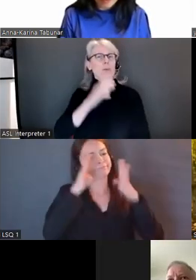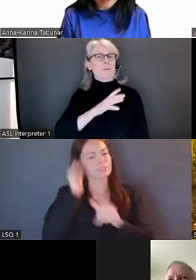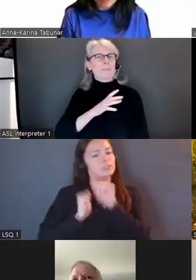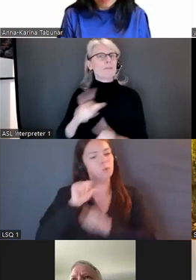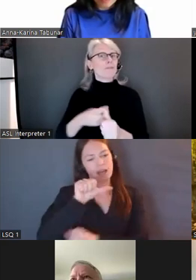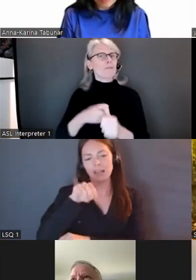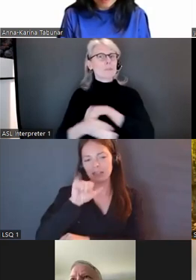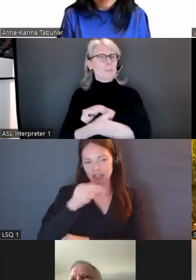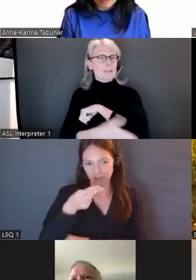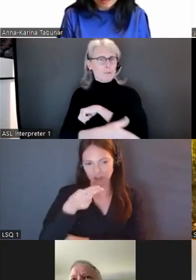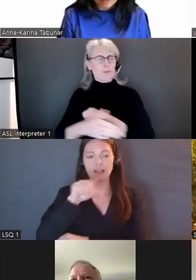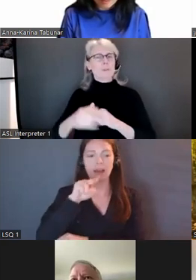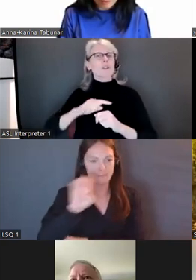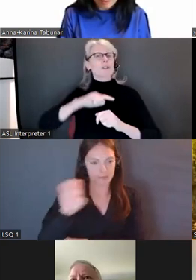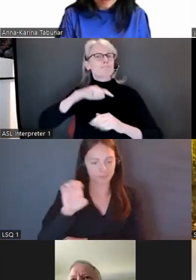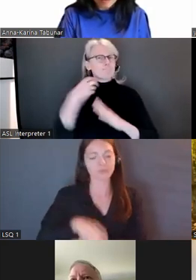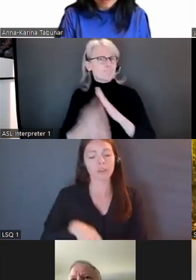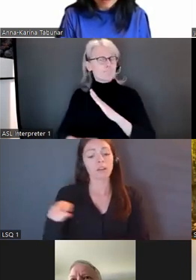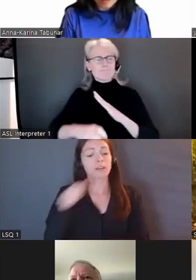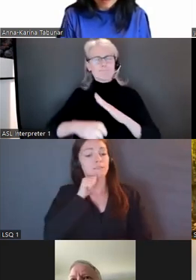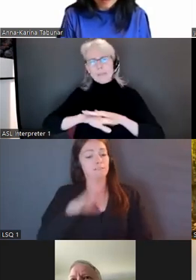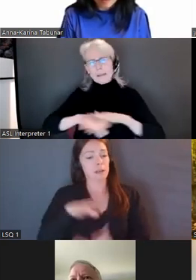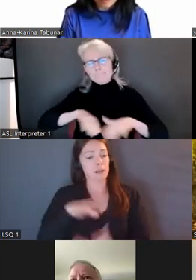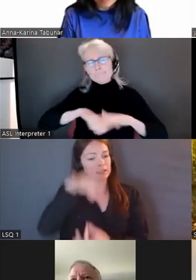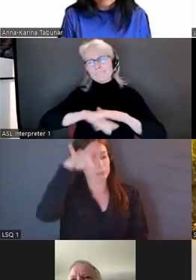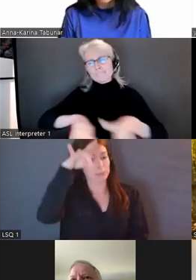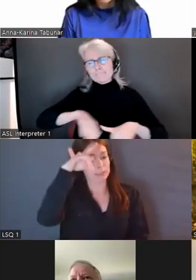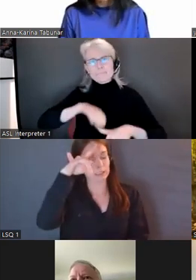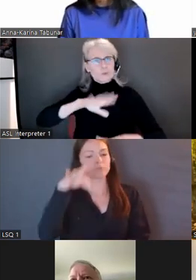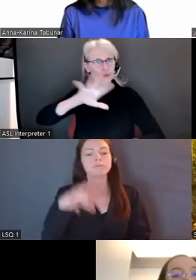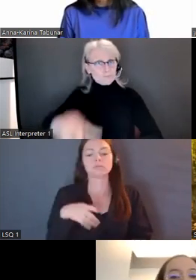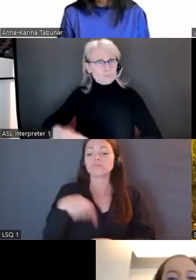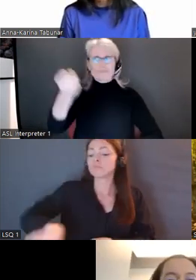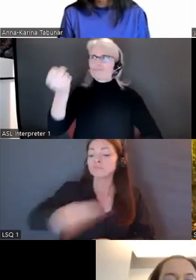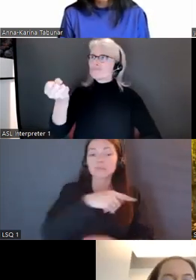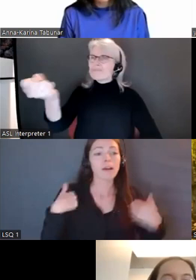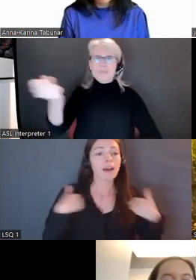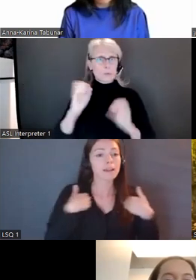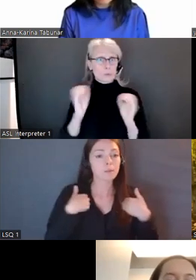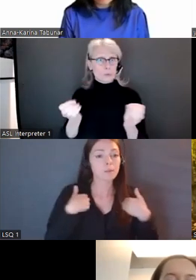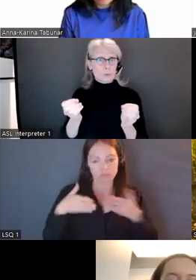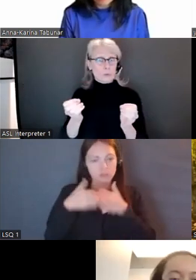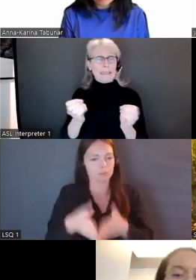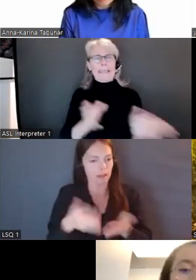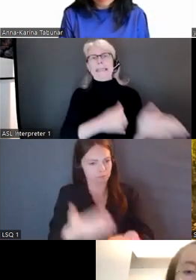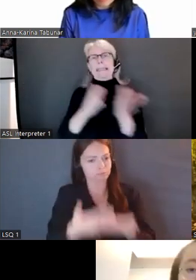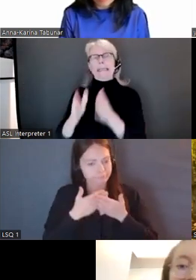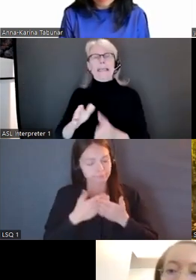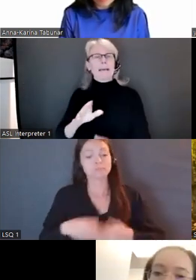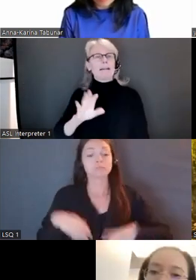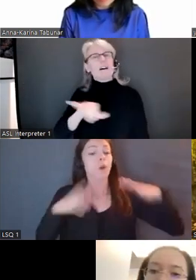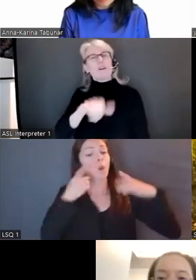the first to plunge into the depths. He soon surfaced out of breath and without previous soil. The fisher tried, but he too